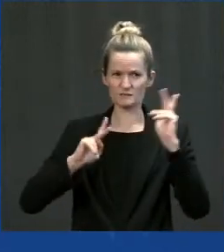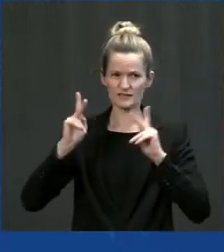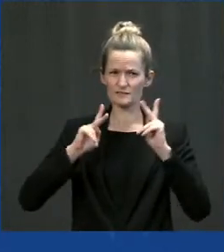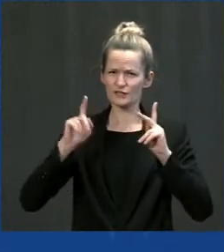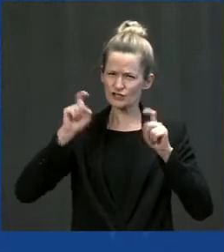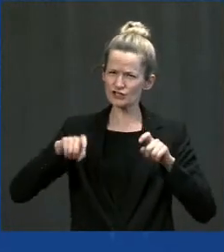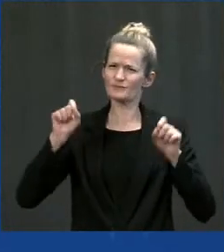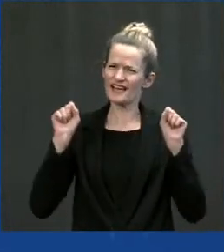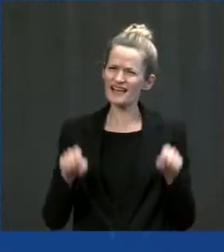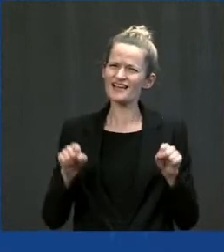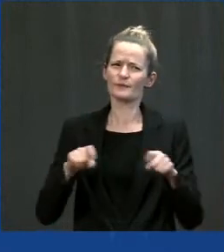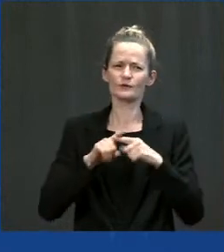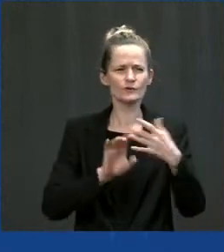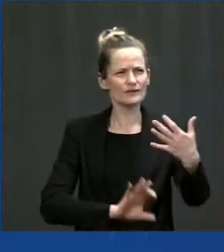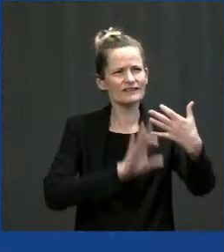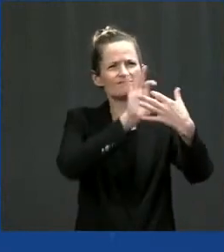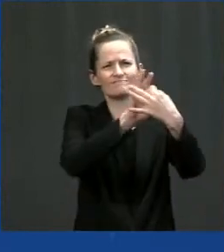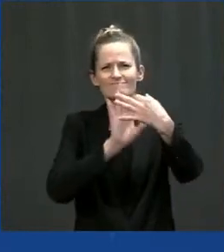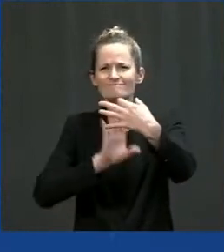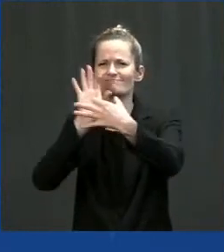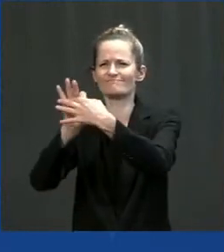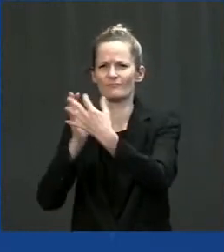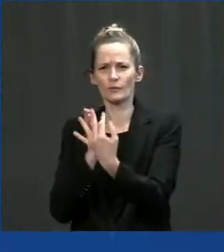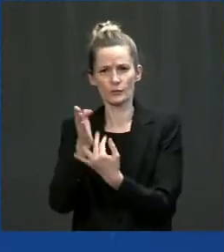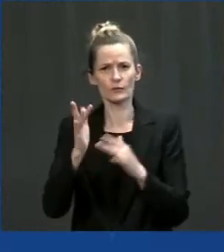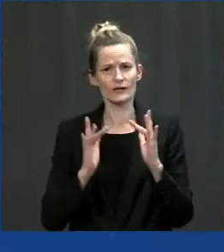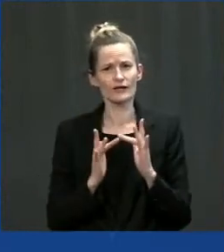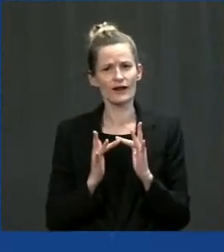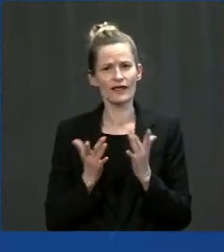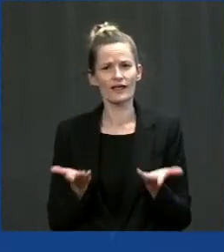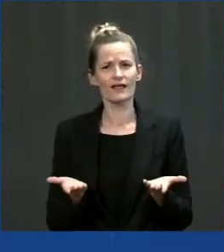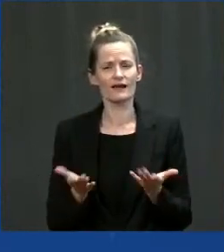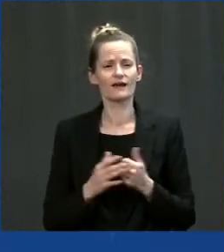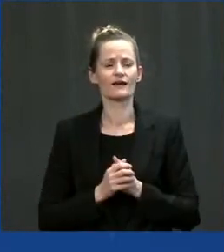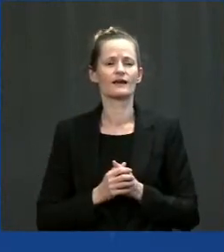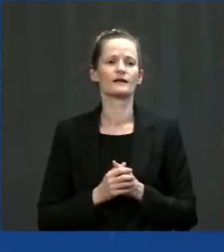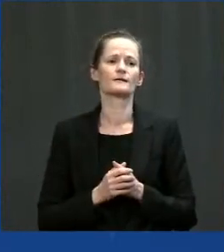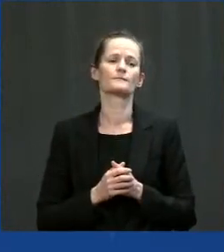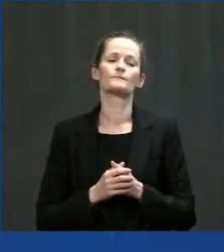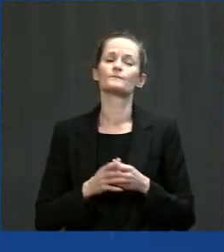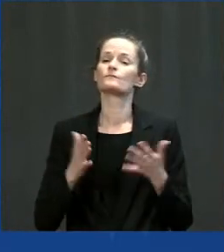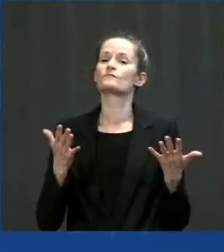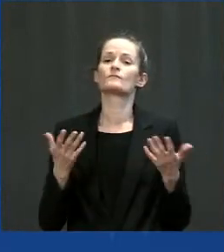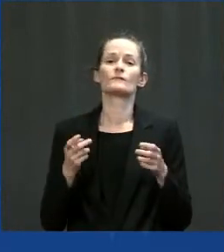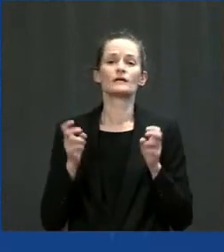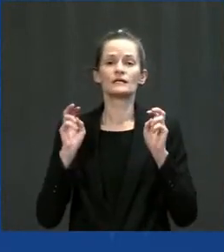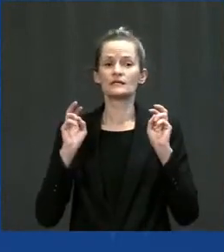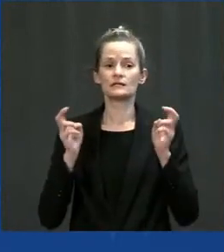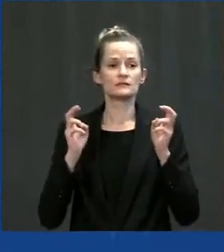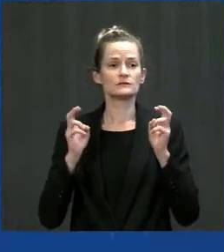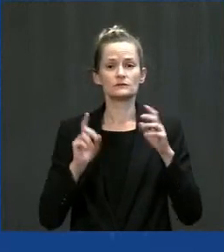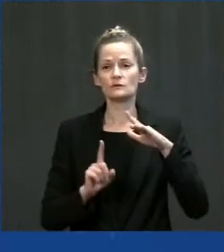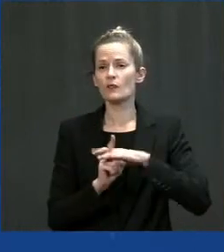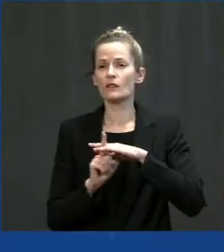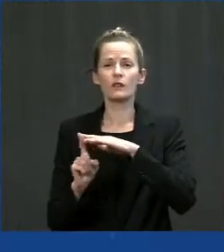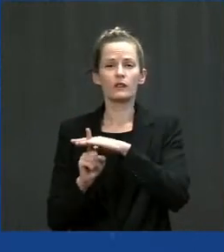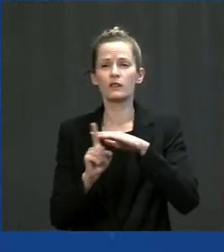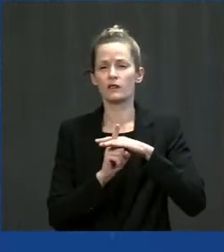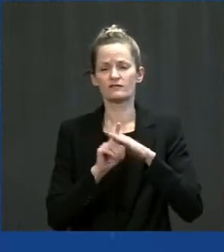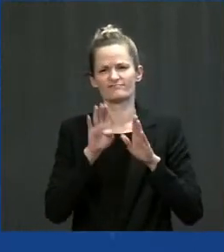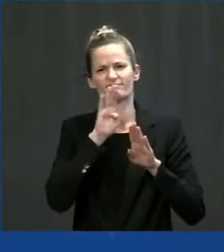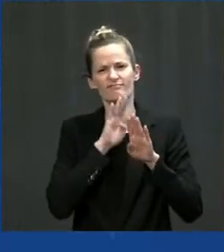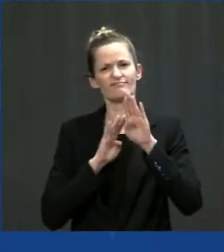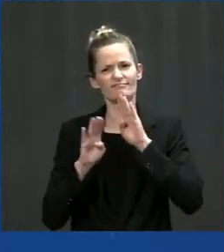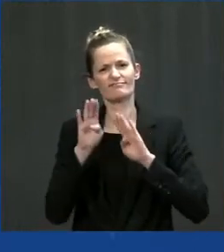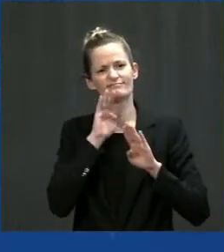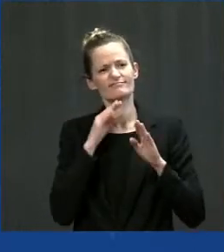for the country. In Indian country, the problem is particularly difficult, and the rural parts of Indian country in particular. So we're dealing